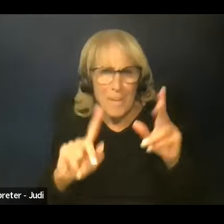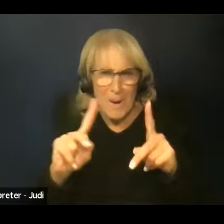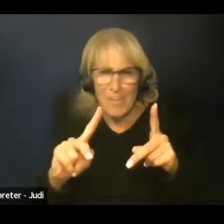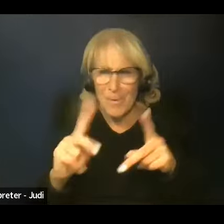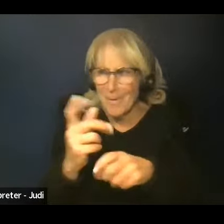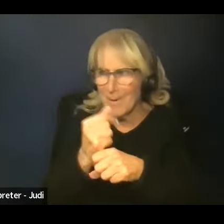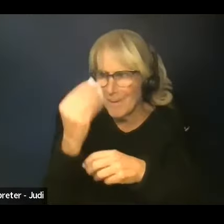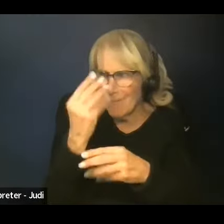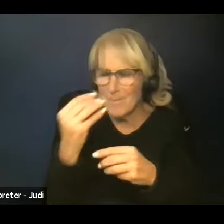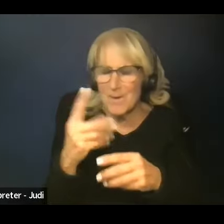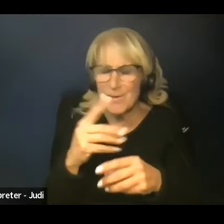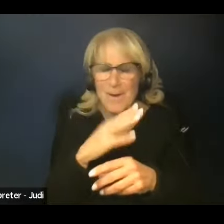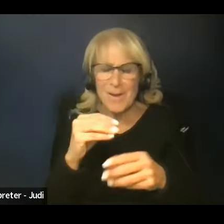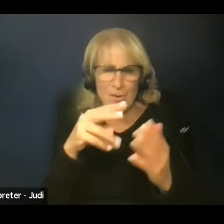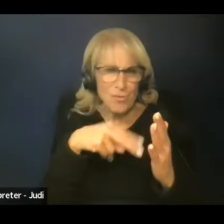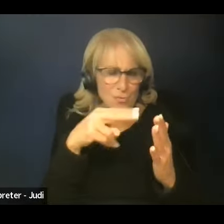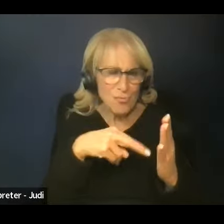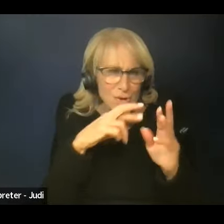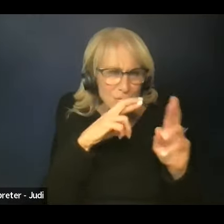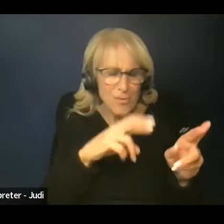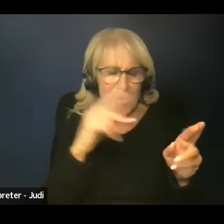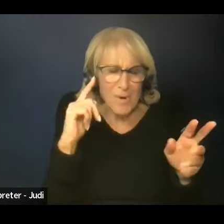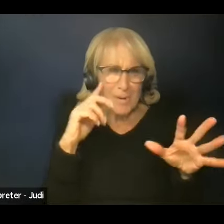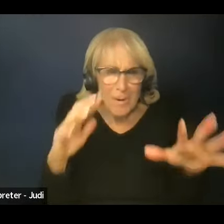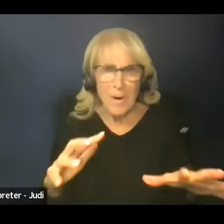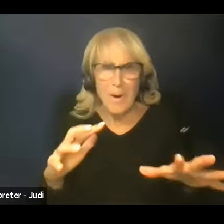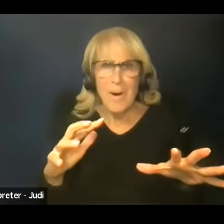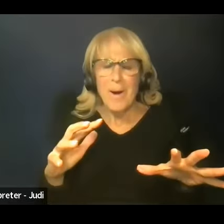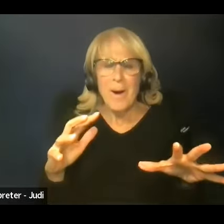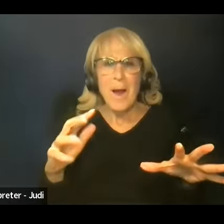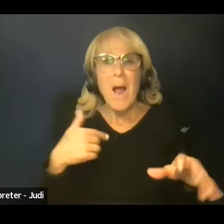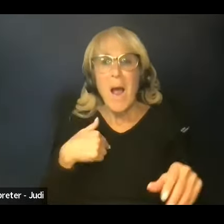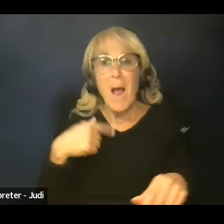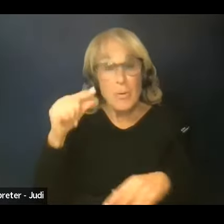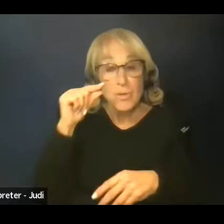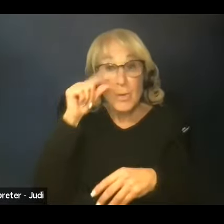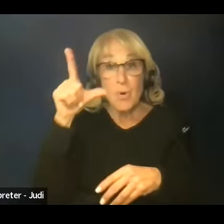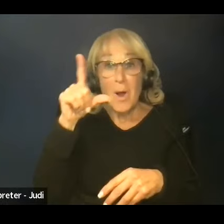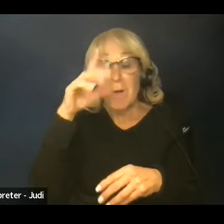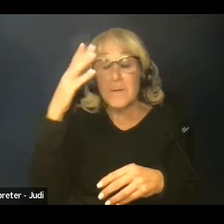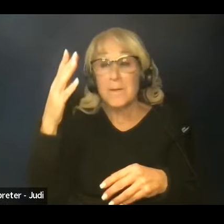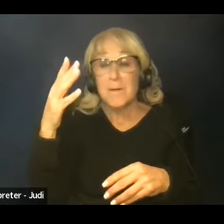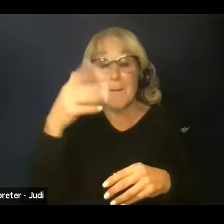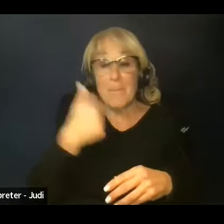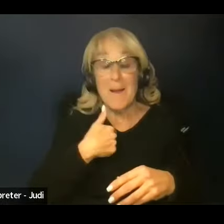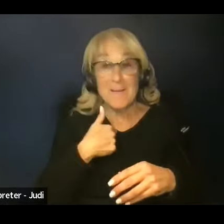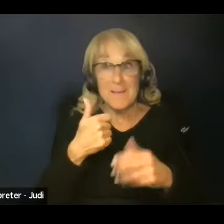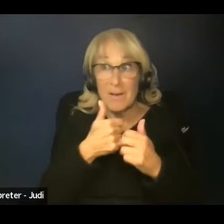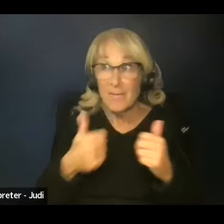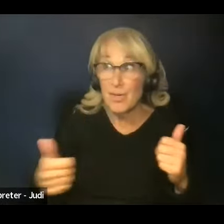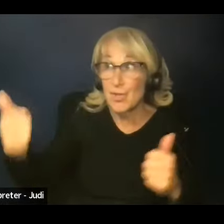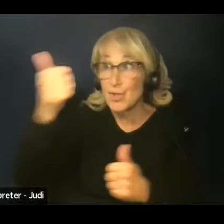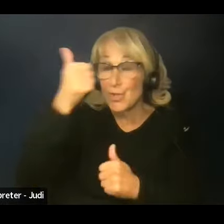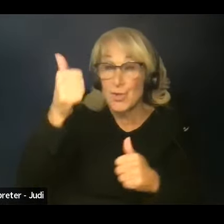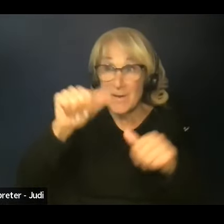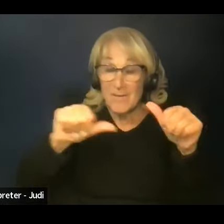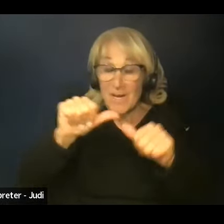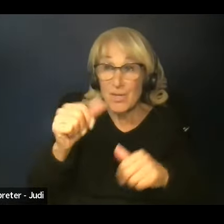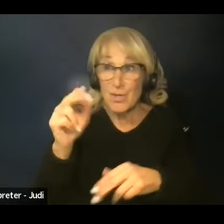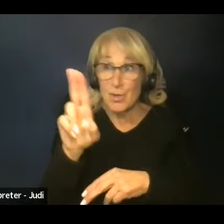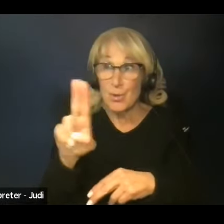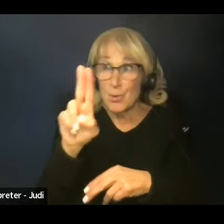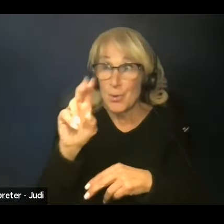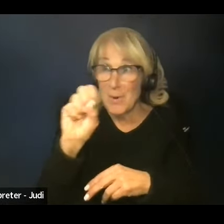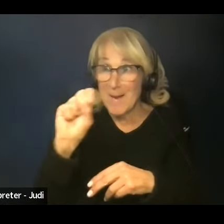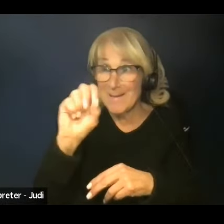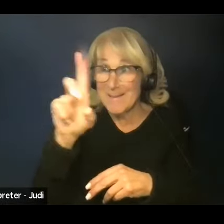revelation. It was, it was just shocking. It was surprising to me because I know as the chief scientist of USDA, we're constantly in competition